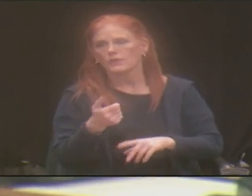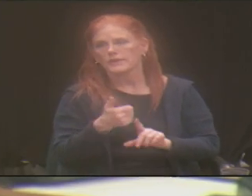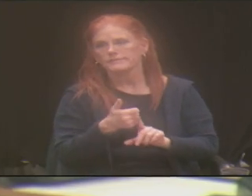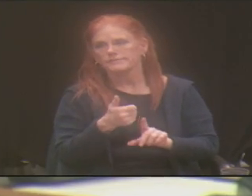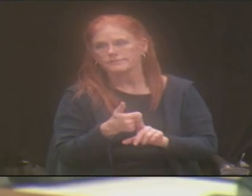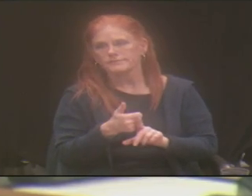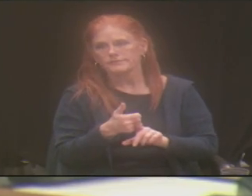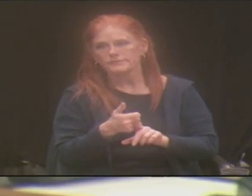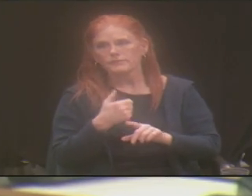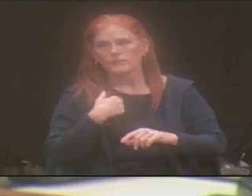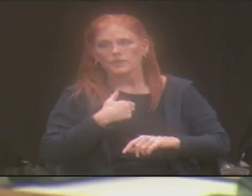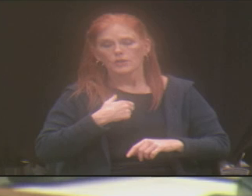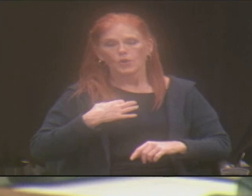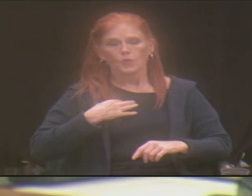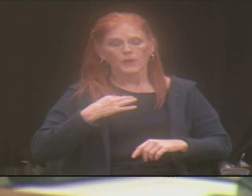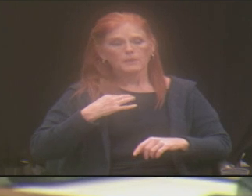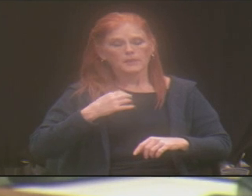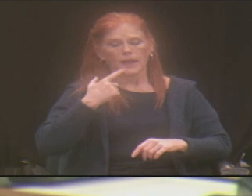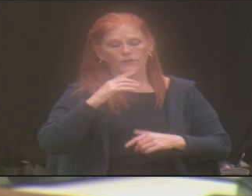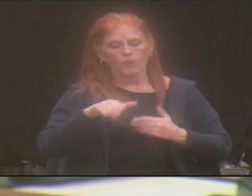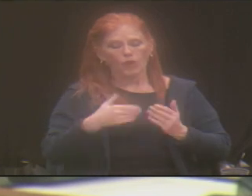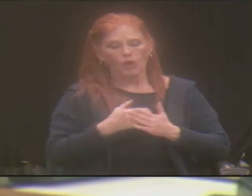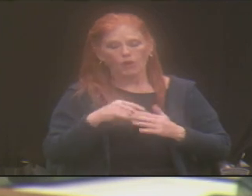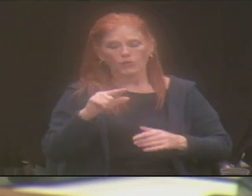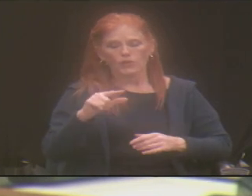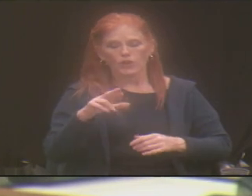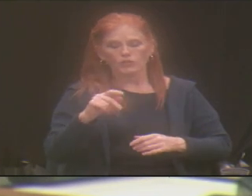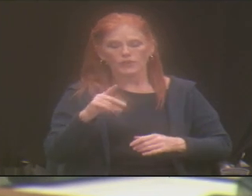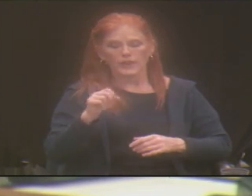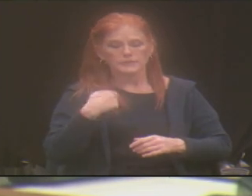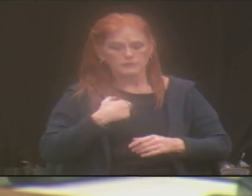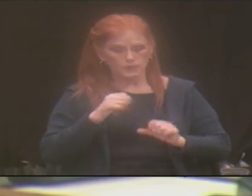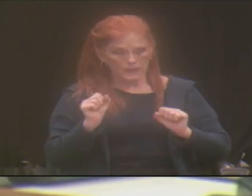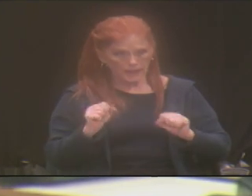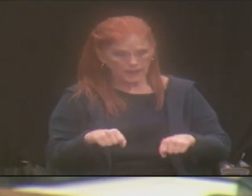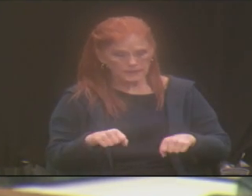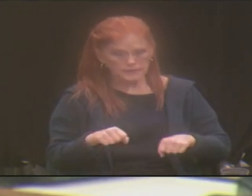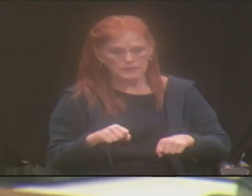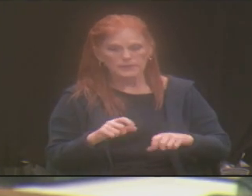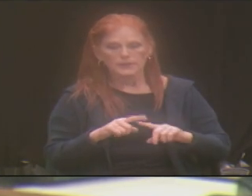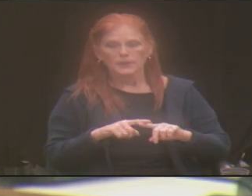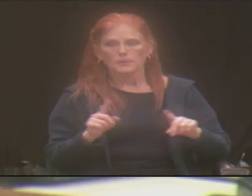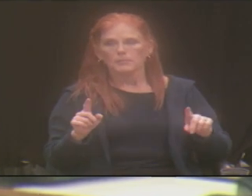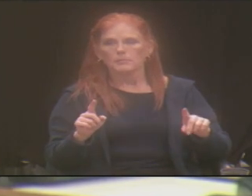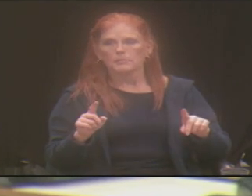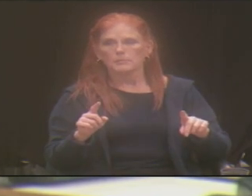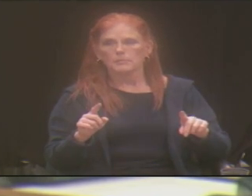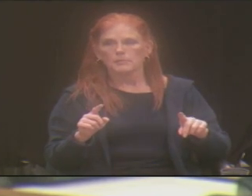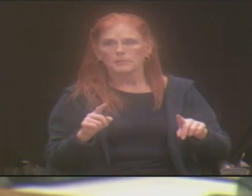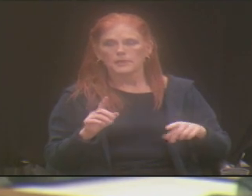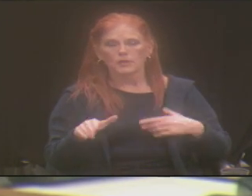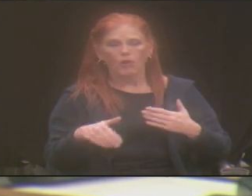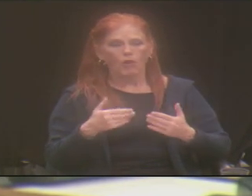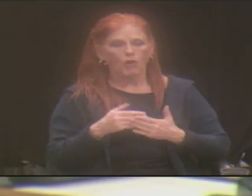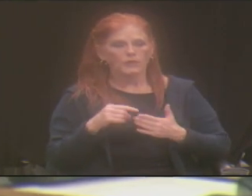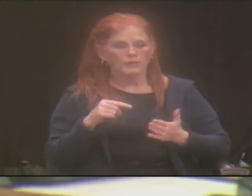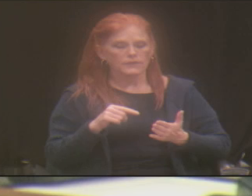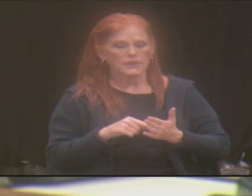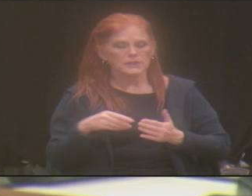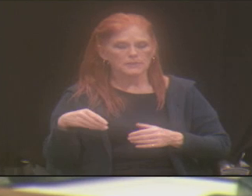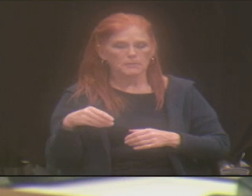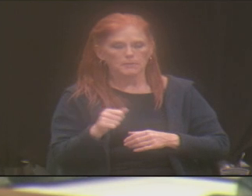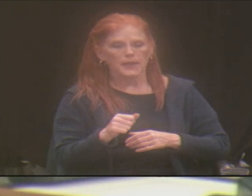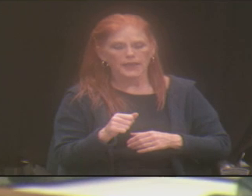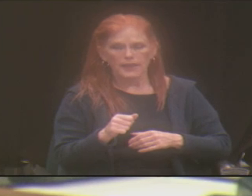apply for all grants that we can. Yeah. But all of this is funded right